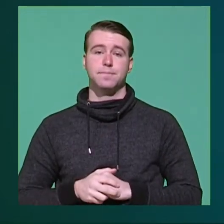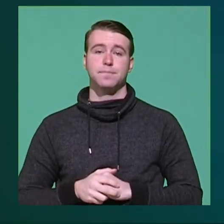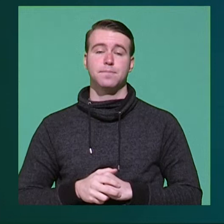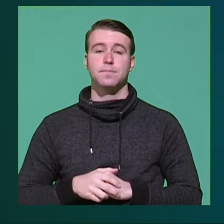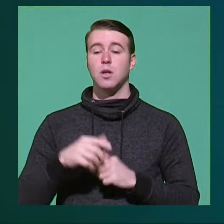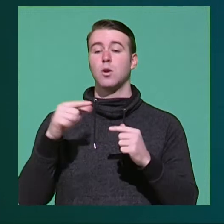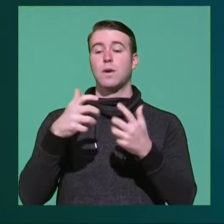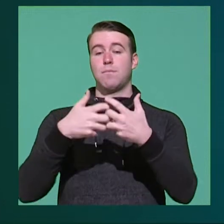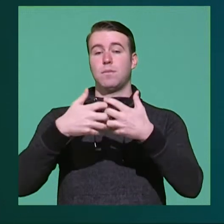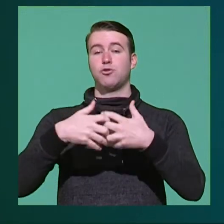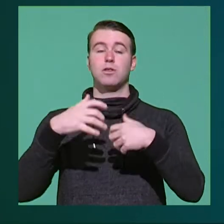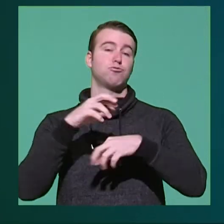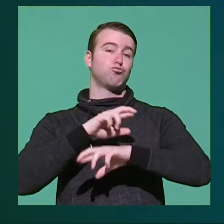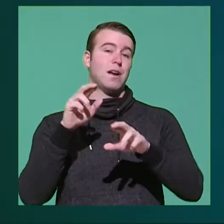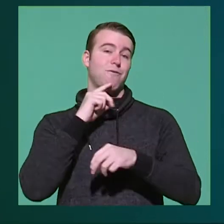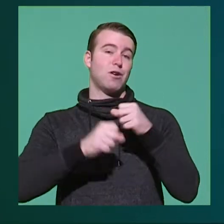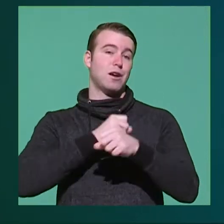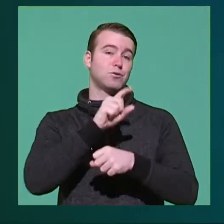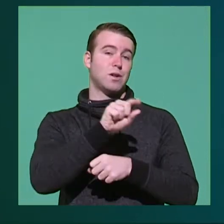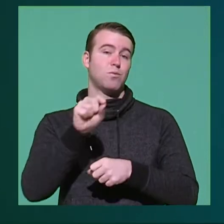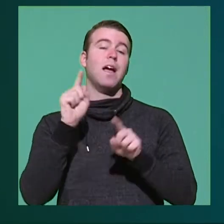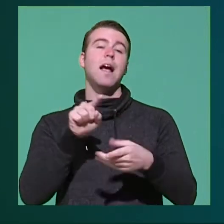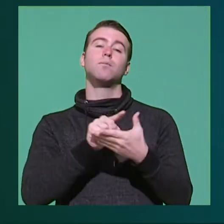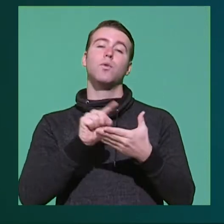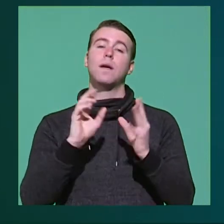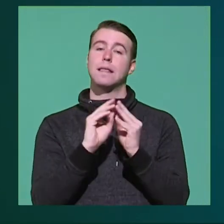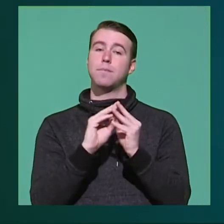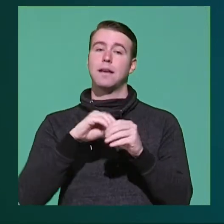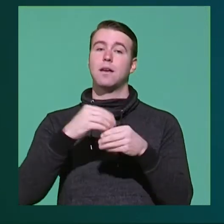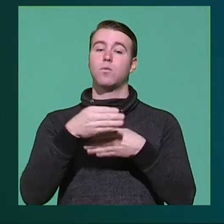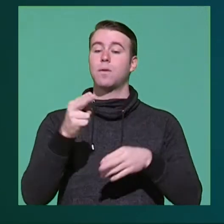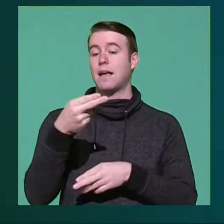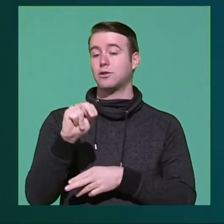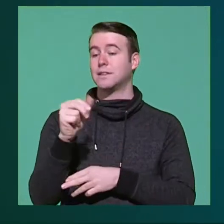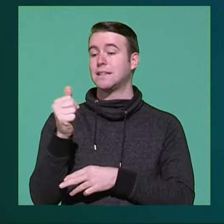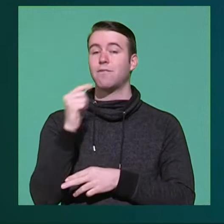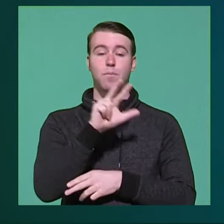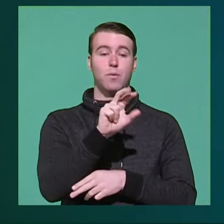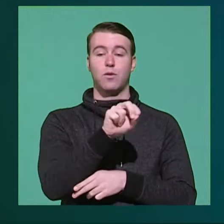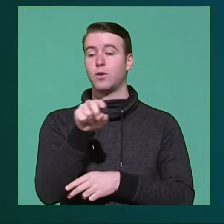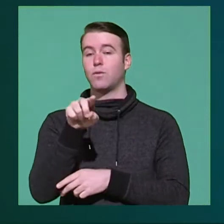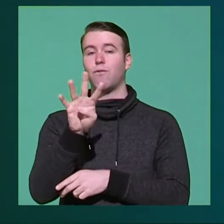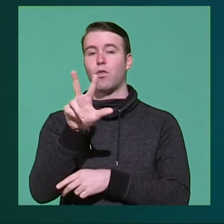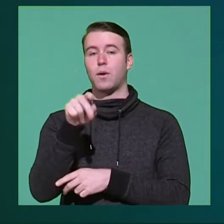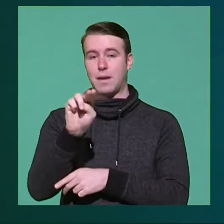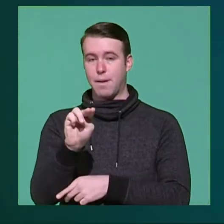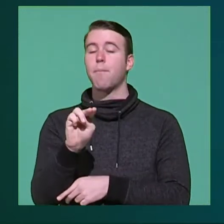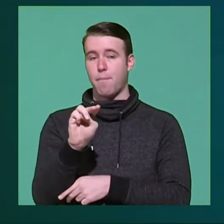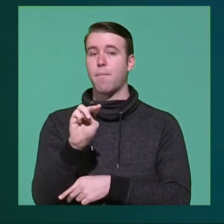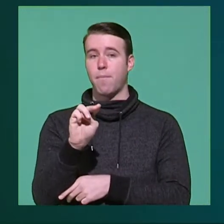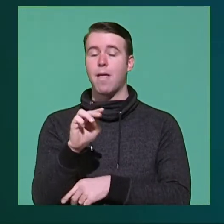The Green Machine is ready for 2020. Come to our weekly meetings in room HN10 from 3 30 pm to 4 30 pm.